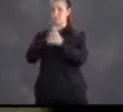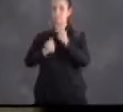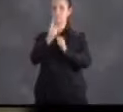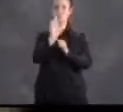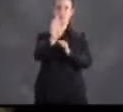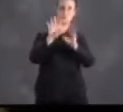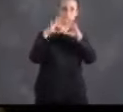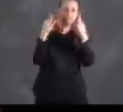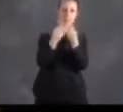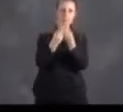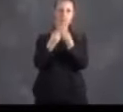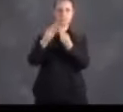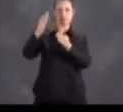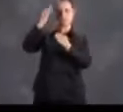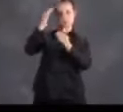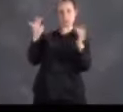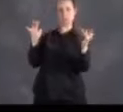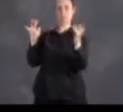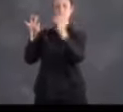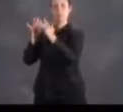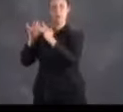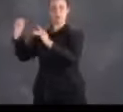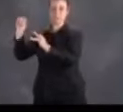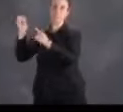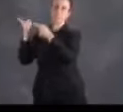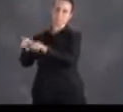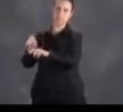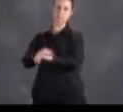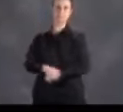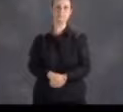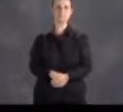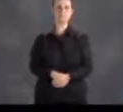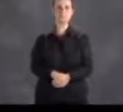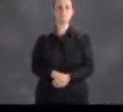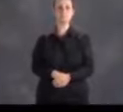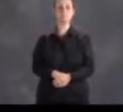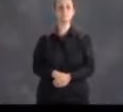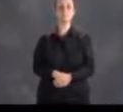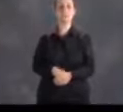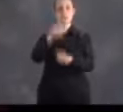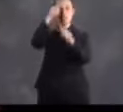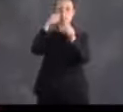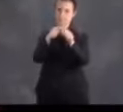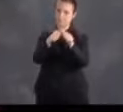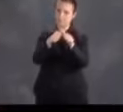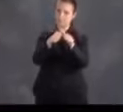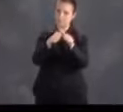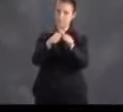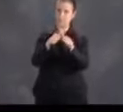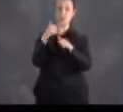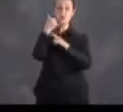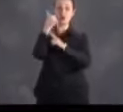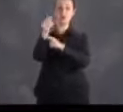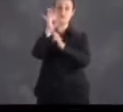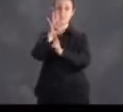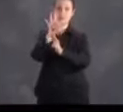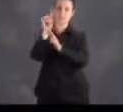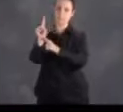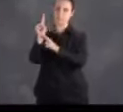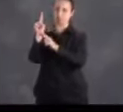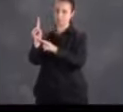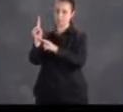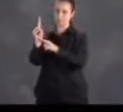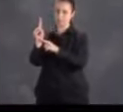person that everyone in your family should be instructed to check in with in case of emergency. And remember,